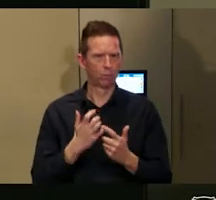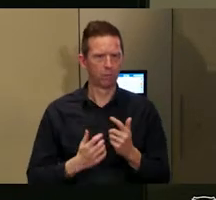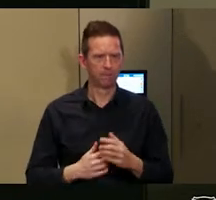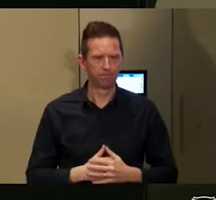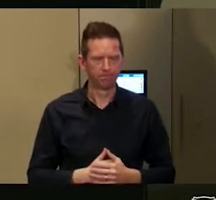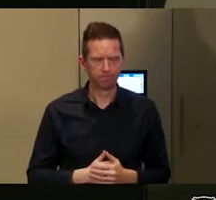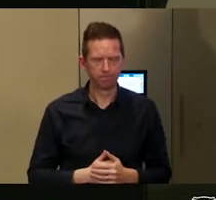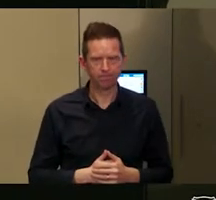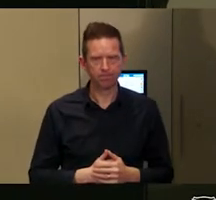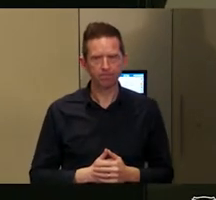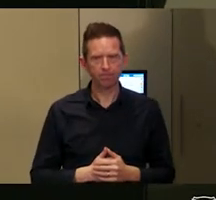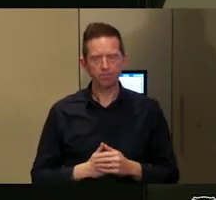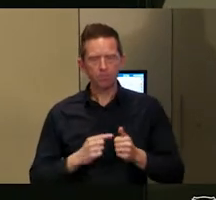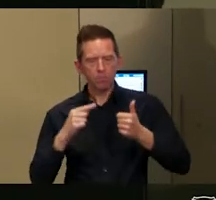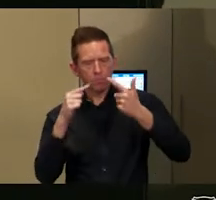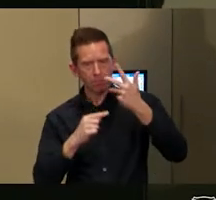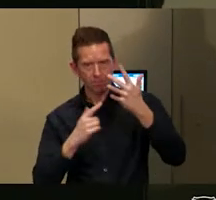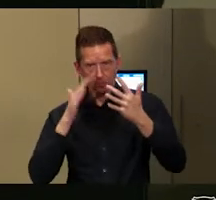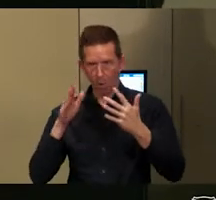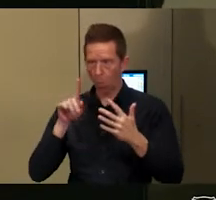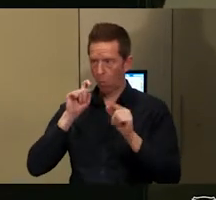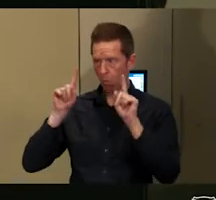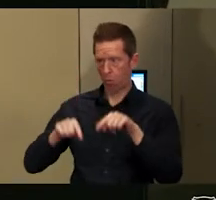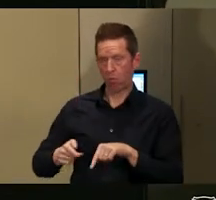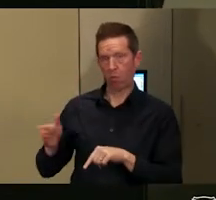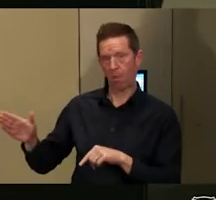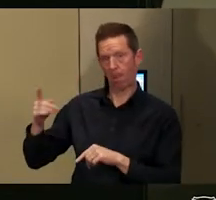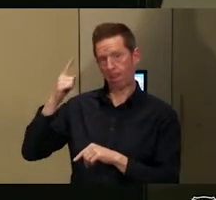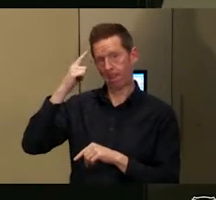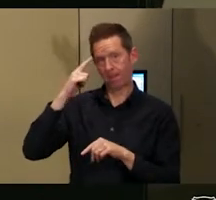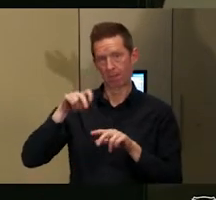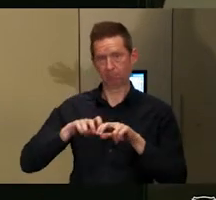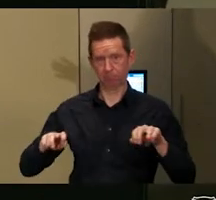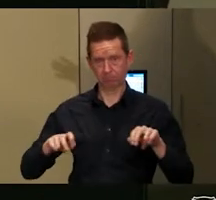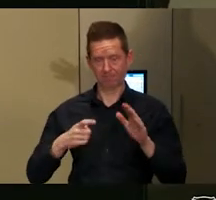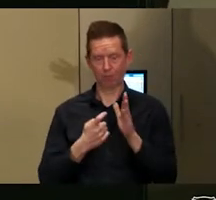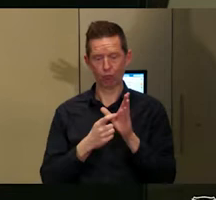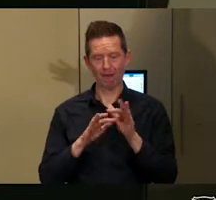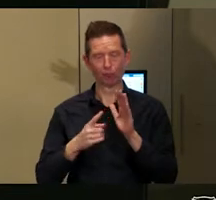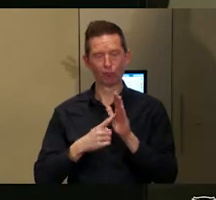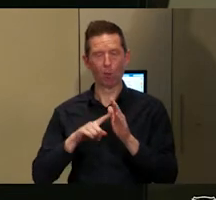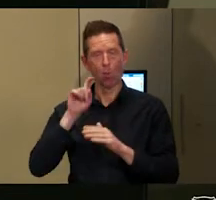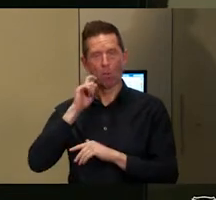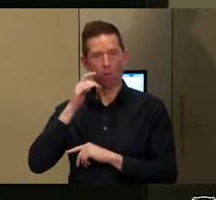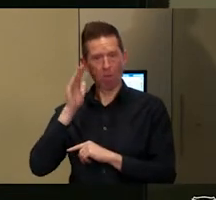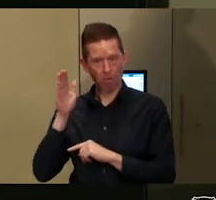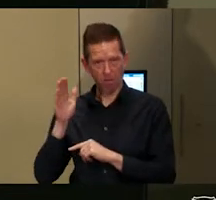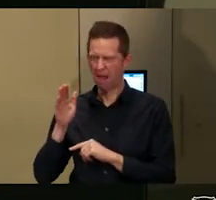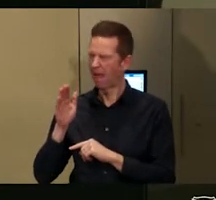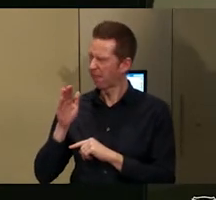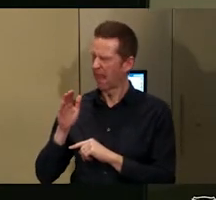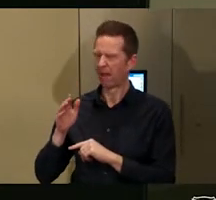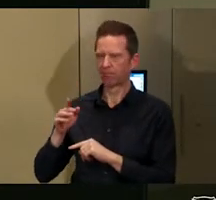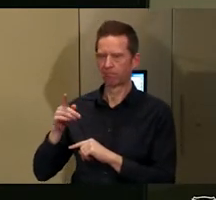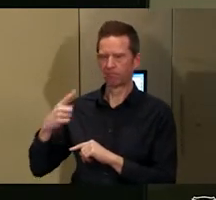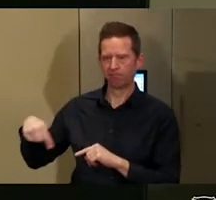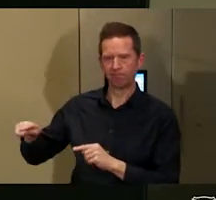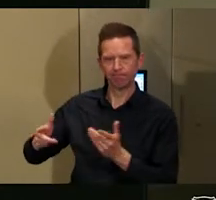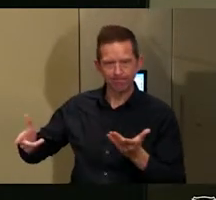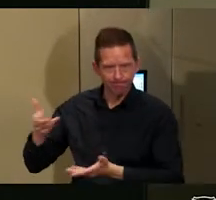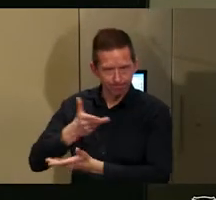some short presentations starting with Rachel, I think, and then a panel discussion, and then I'll come up and